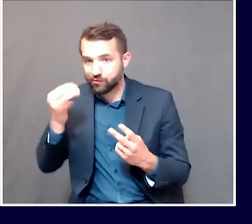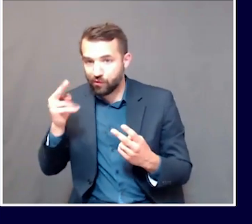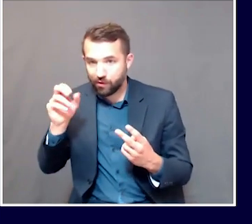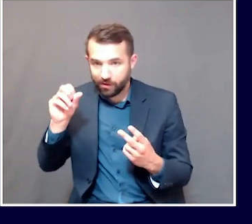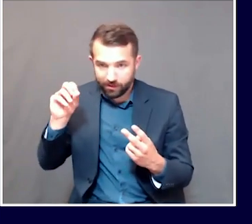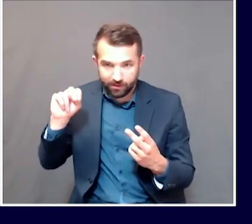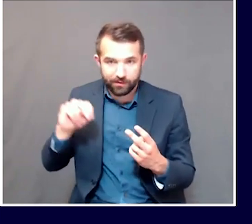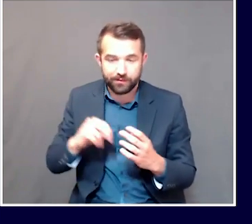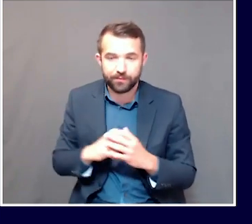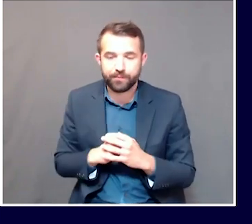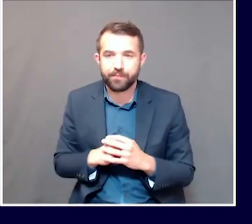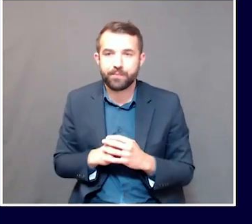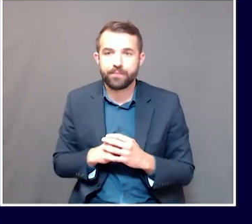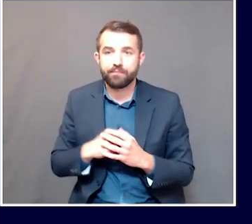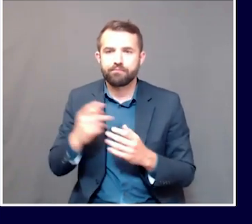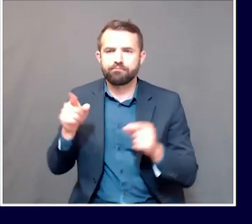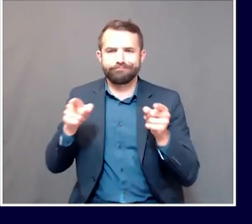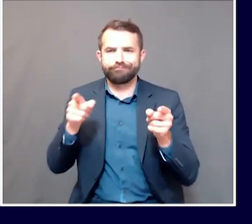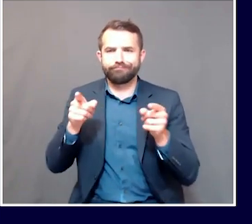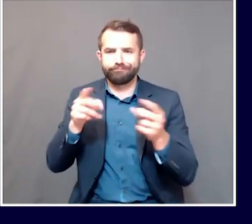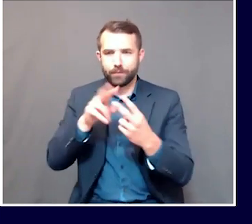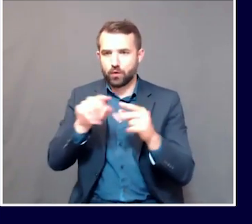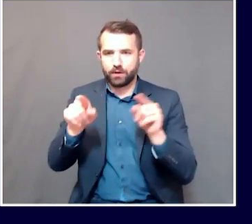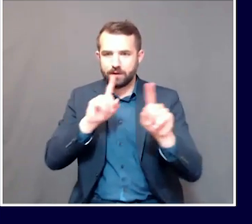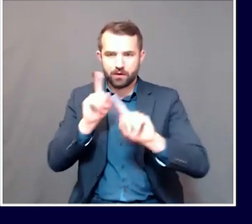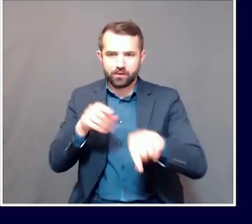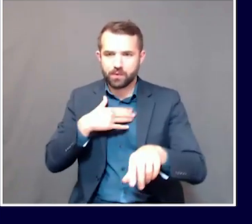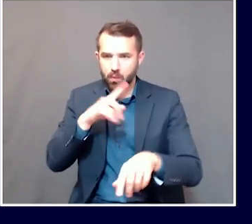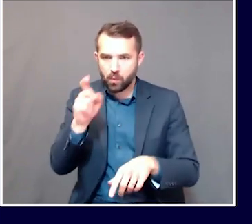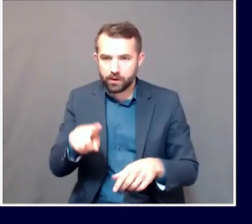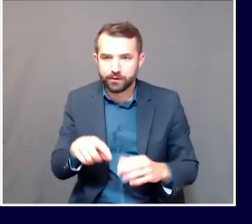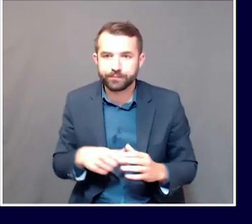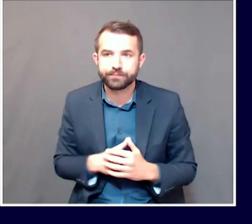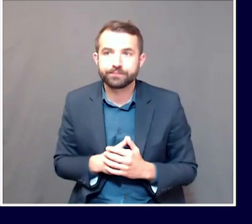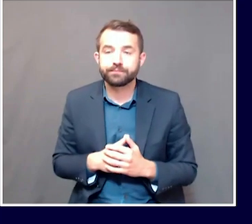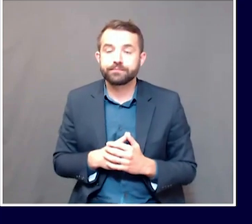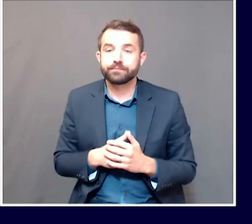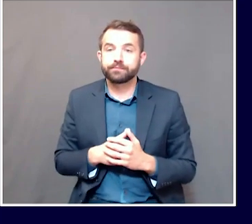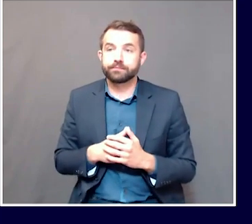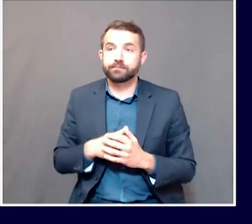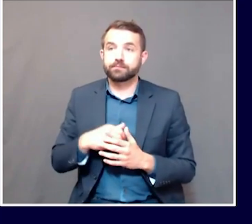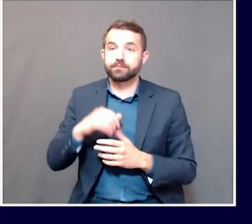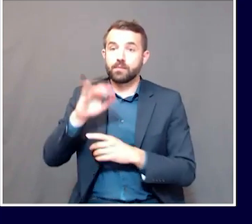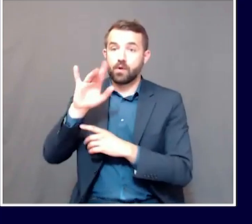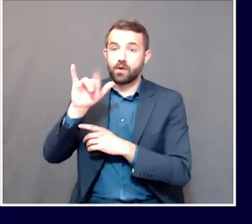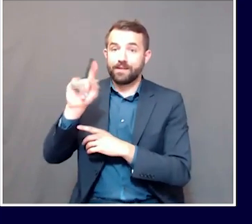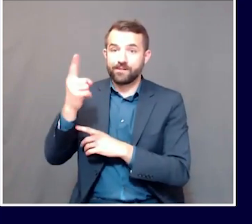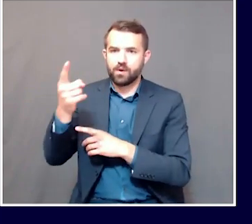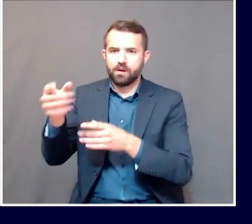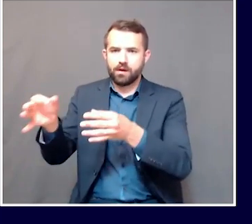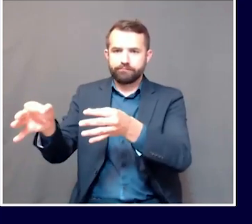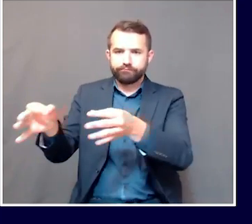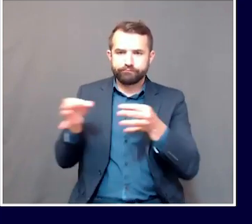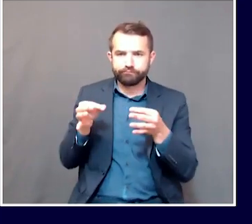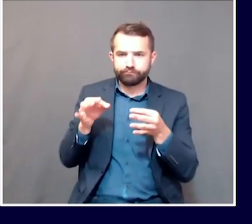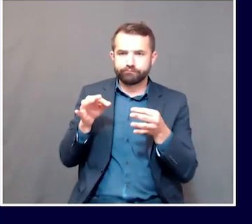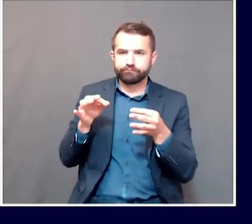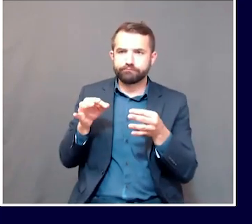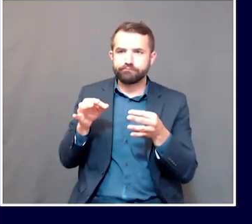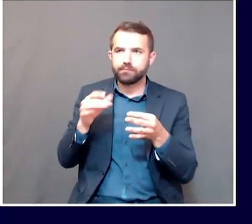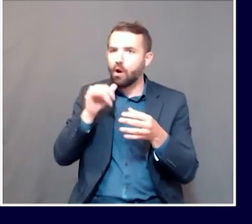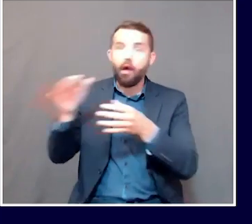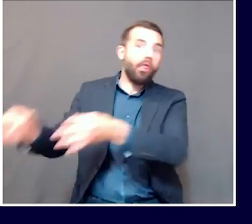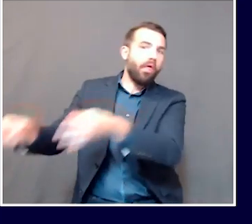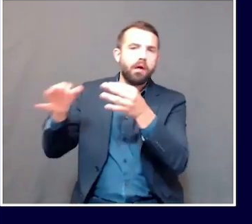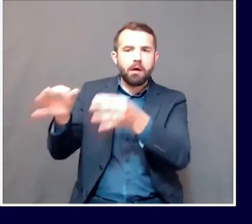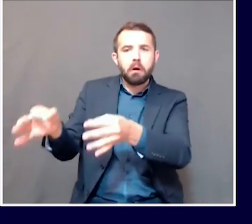Can you talk just a little bit more about the reason behind bumping up to that timeline? So only a couple of days, but is that really because